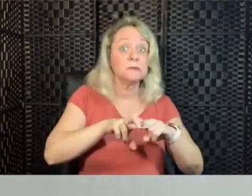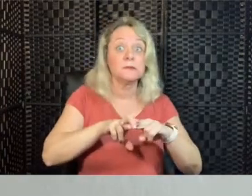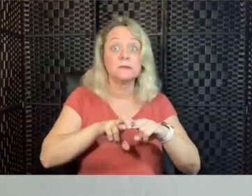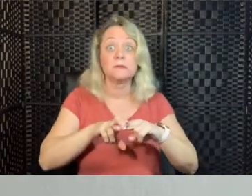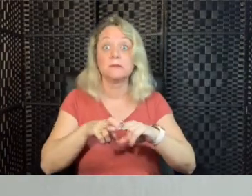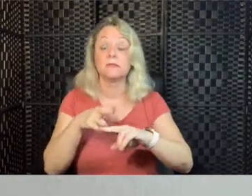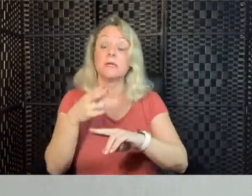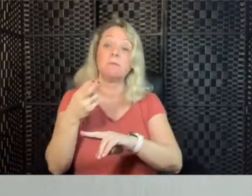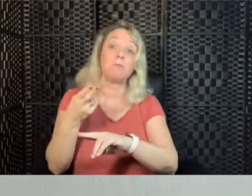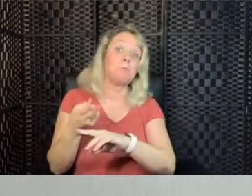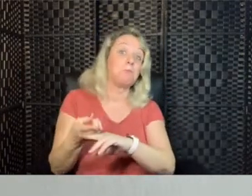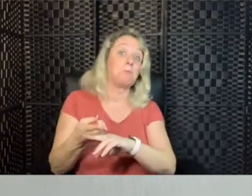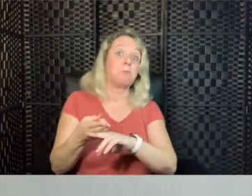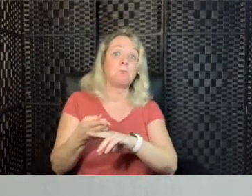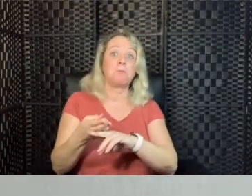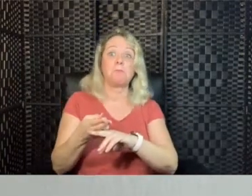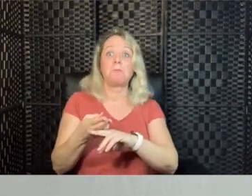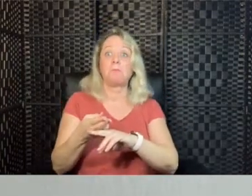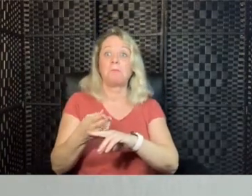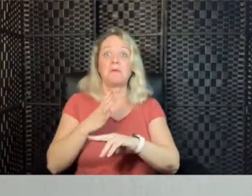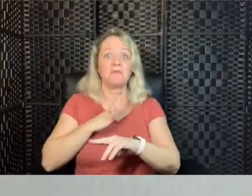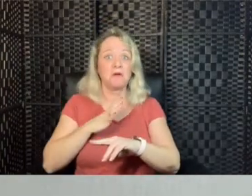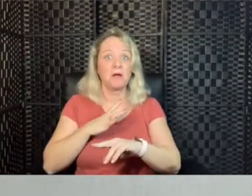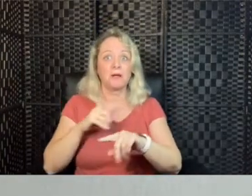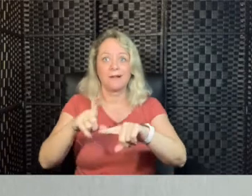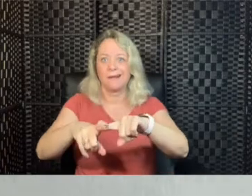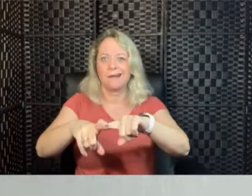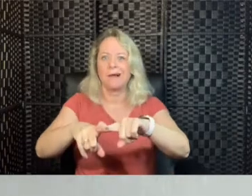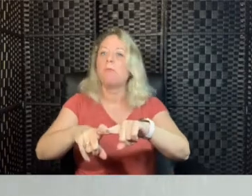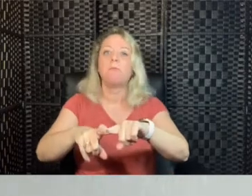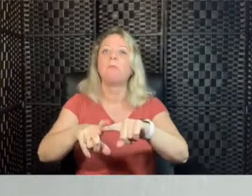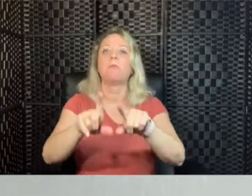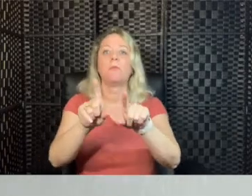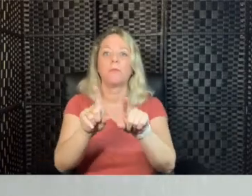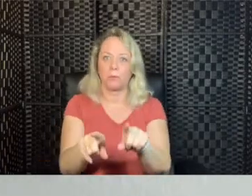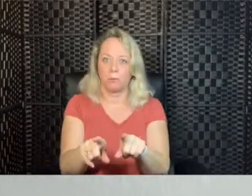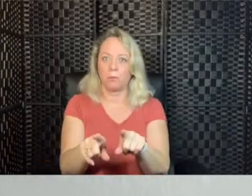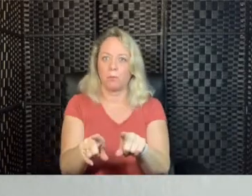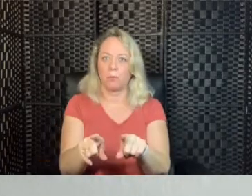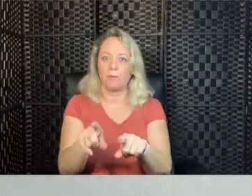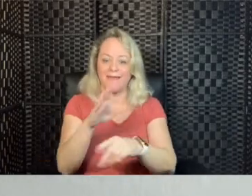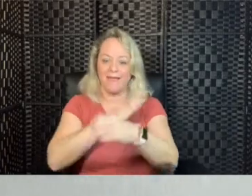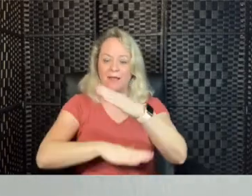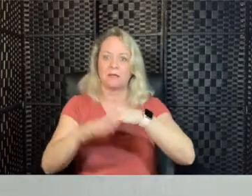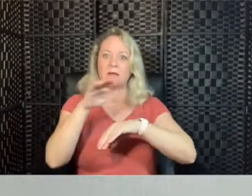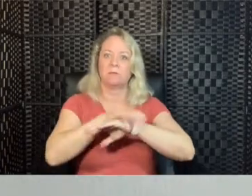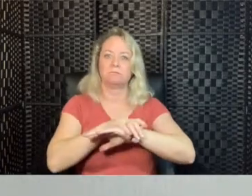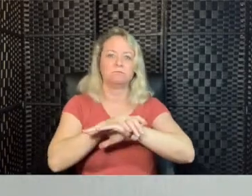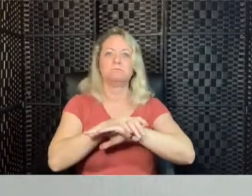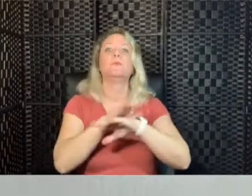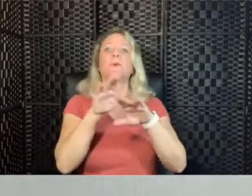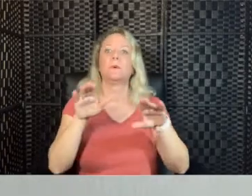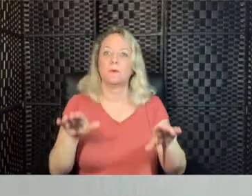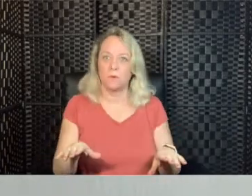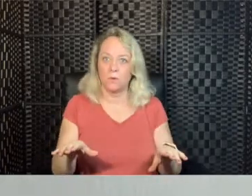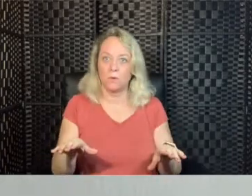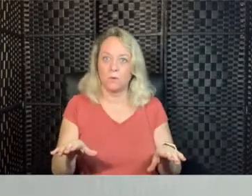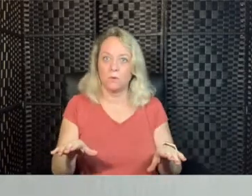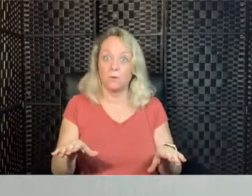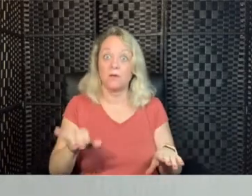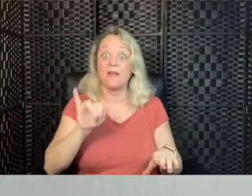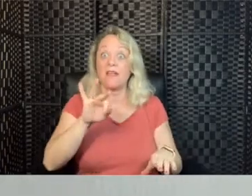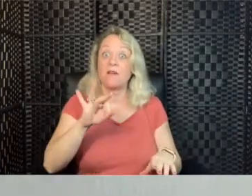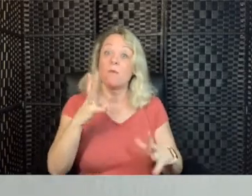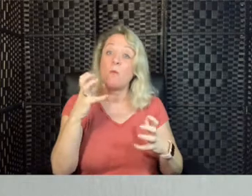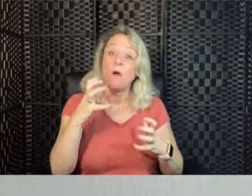either seated or lying back, hands on feet uncrossed, and encourage you to